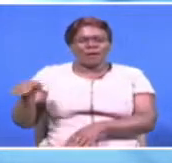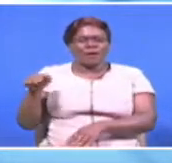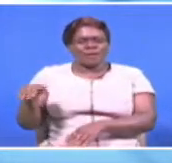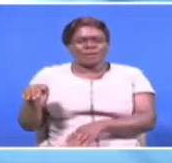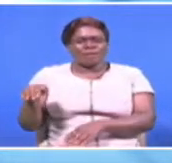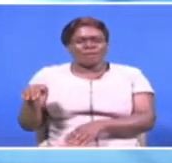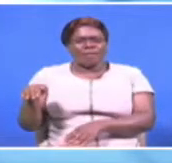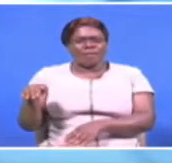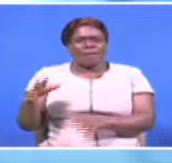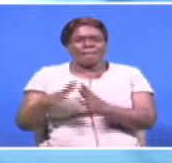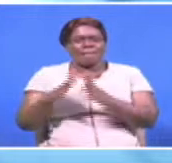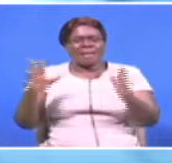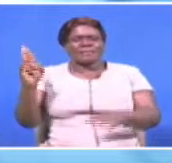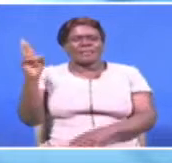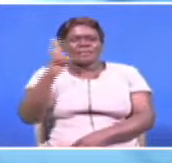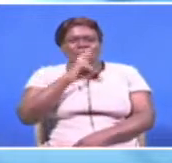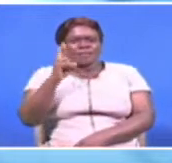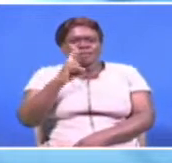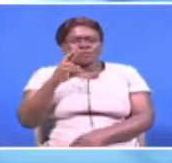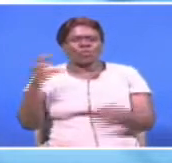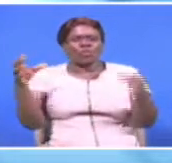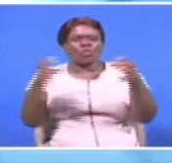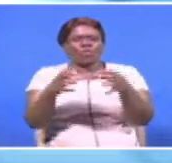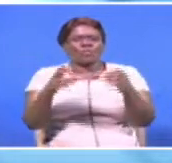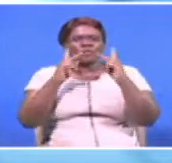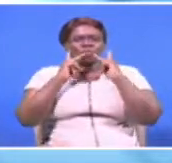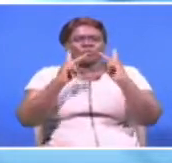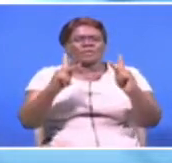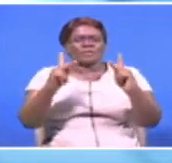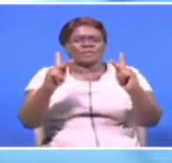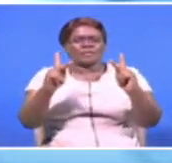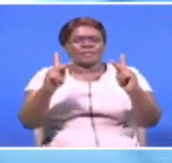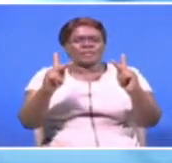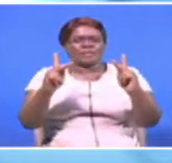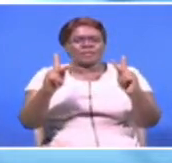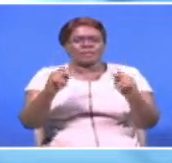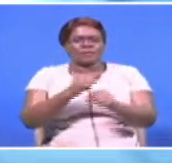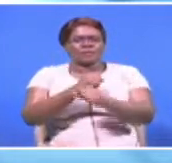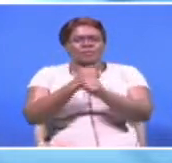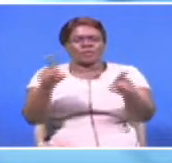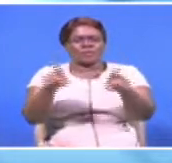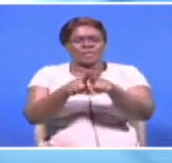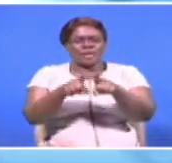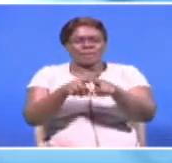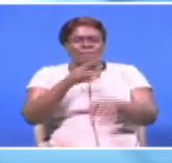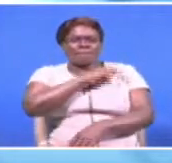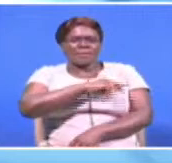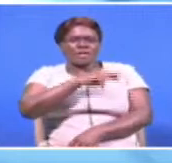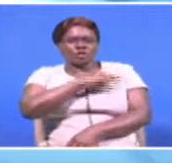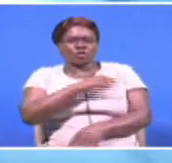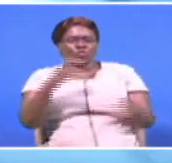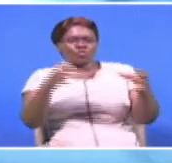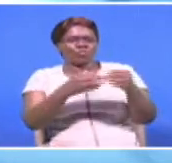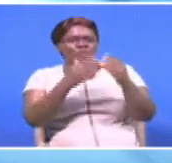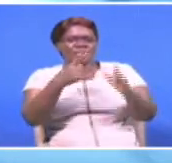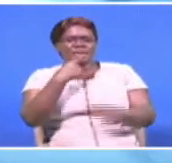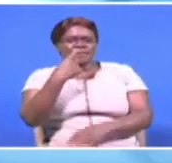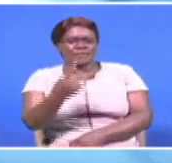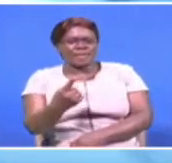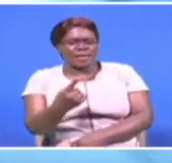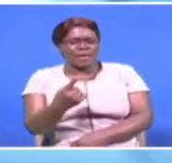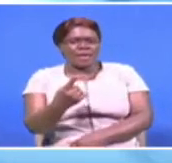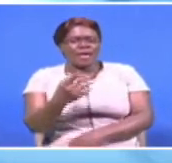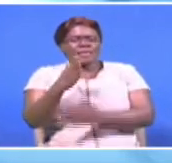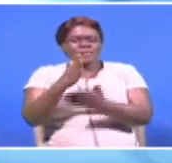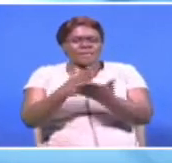response remains a major threat to community, peace and security. IGAD Head of Mission to Kenya, Dr. Fatima Aden, says that